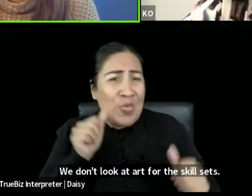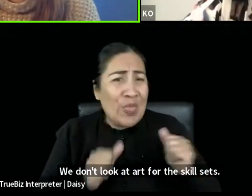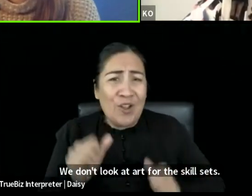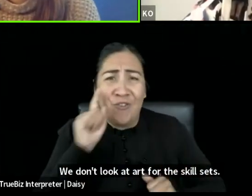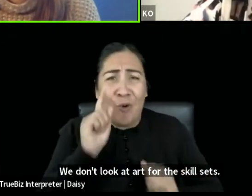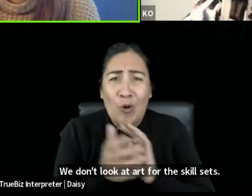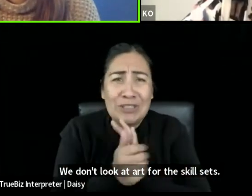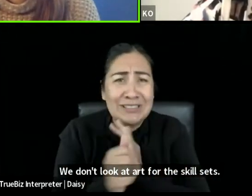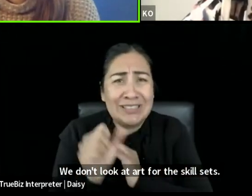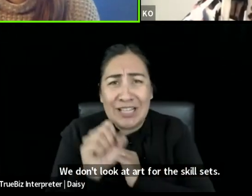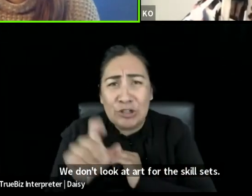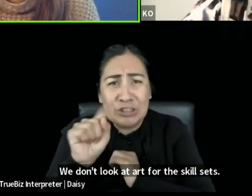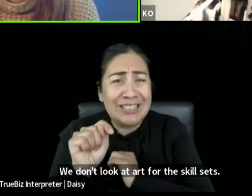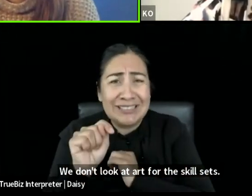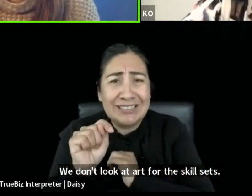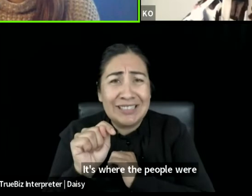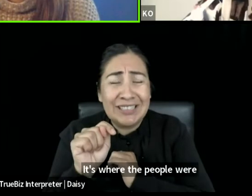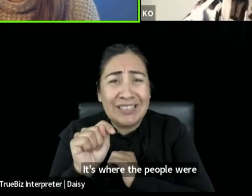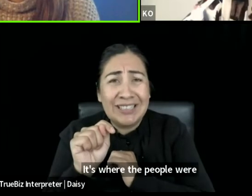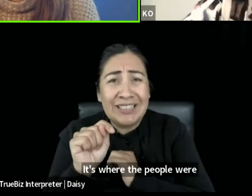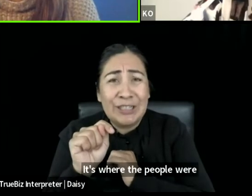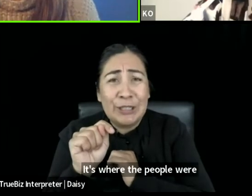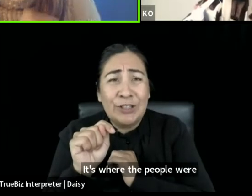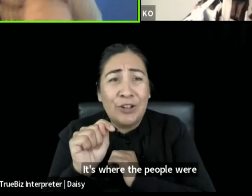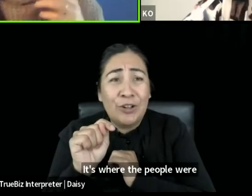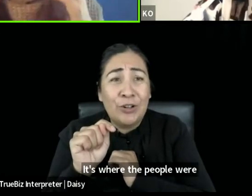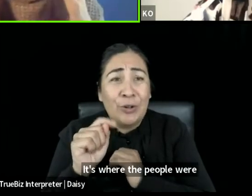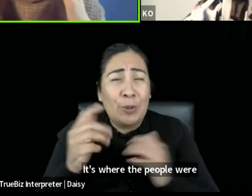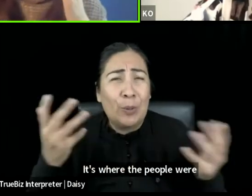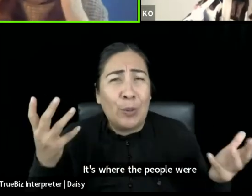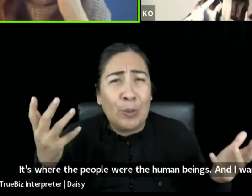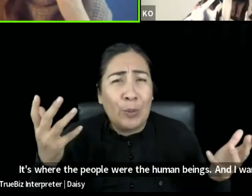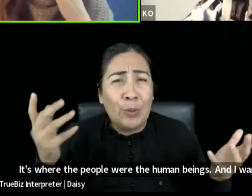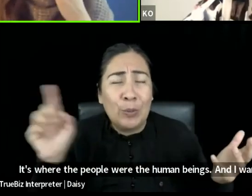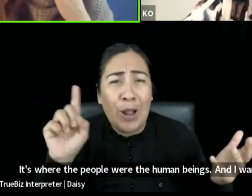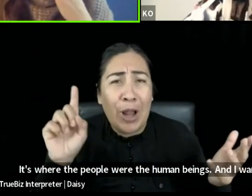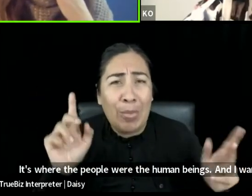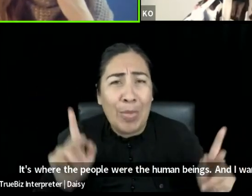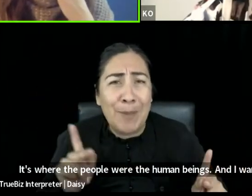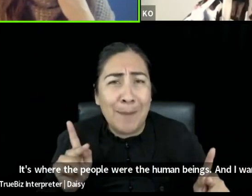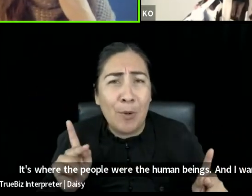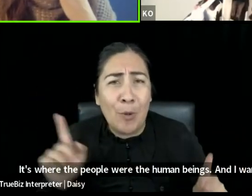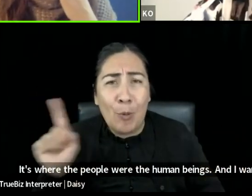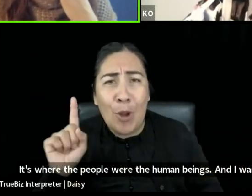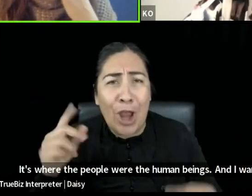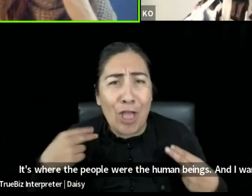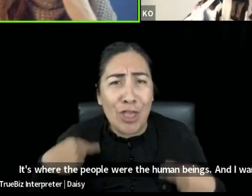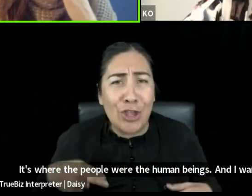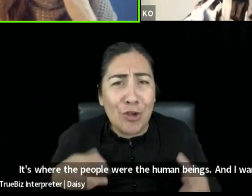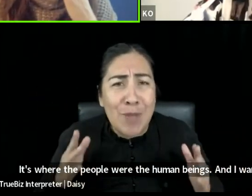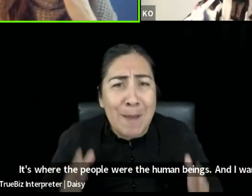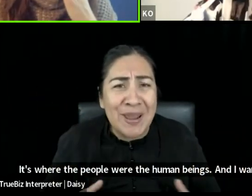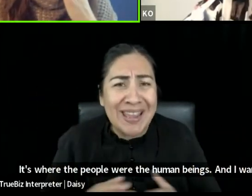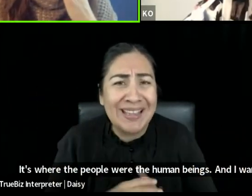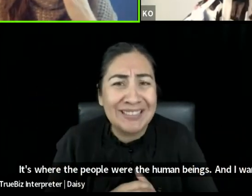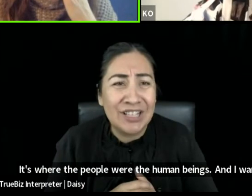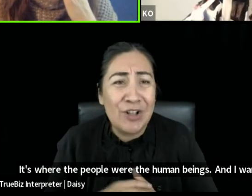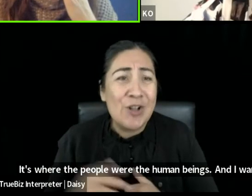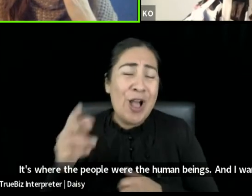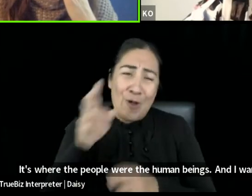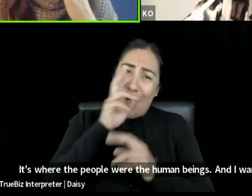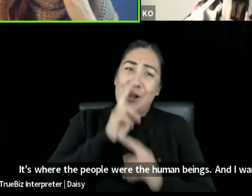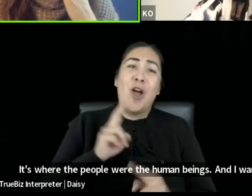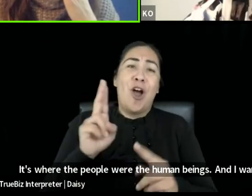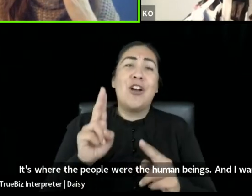are the people, where are the human beings? And I want to honor and move you into this, this next inquiry, this,